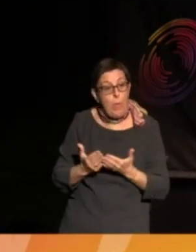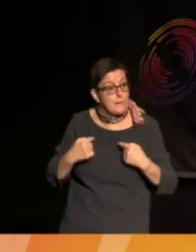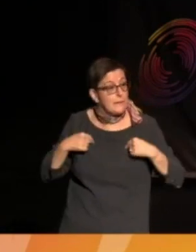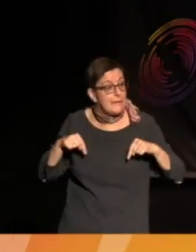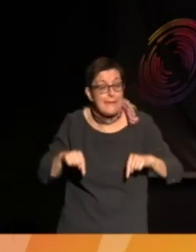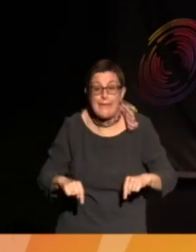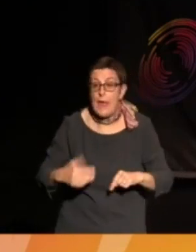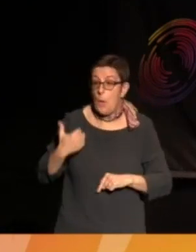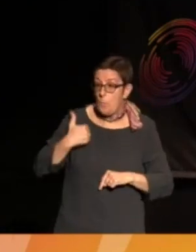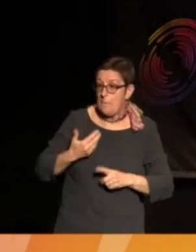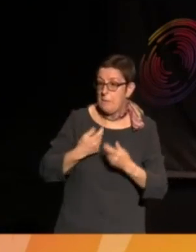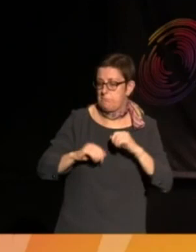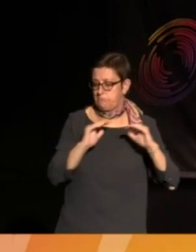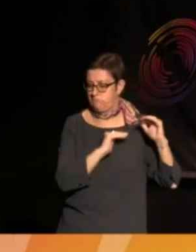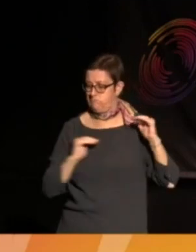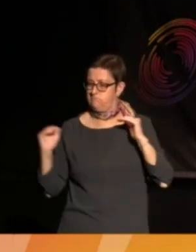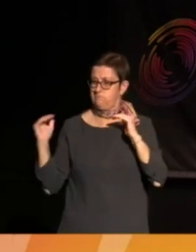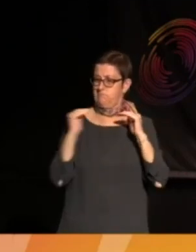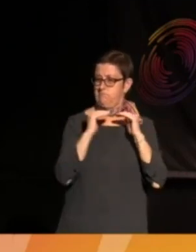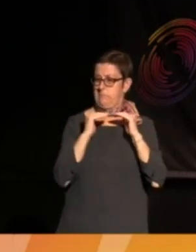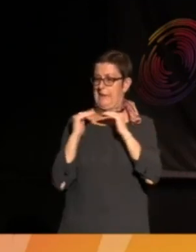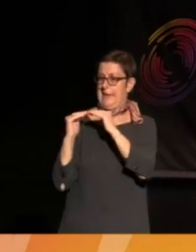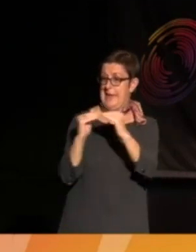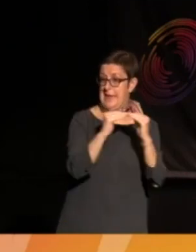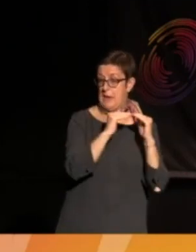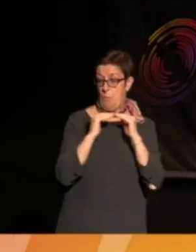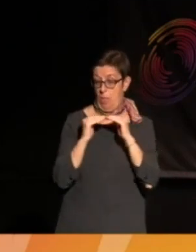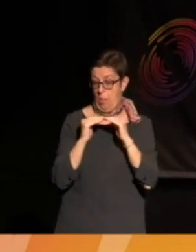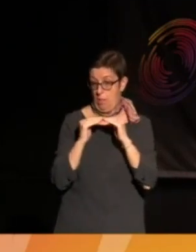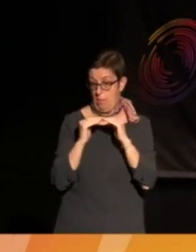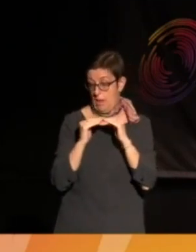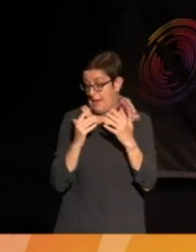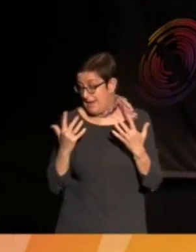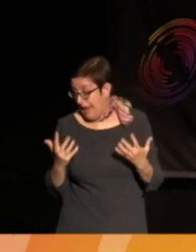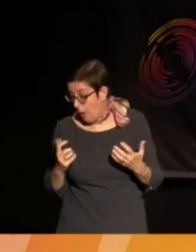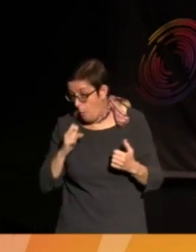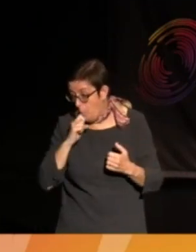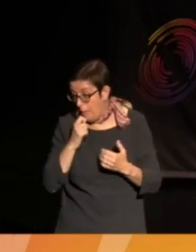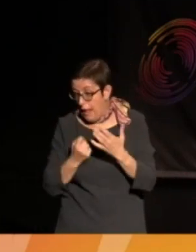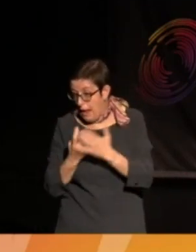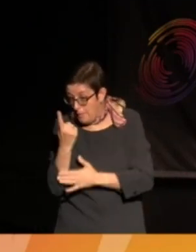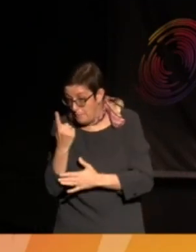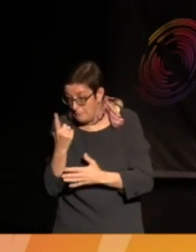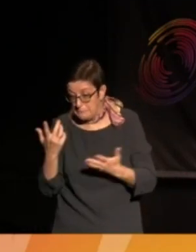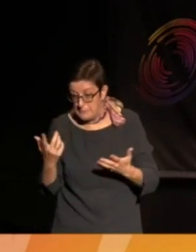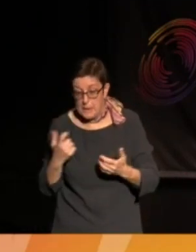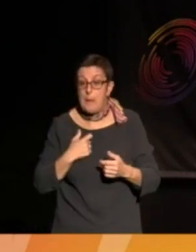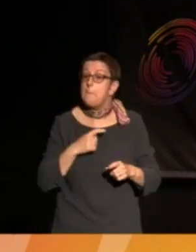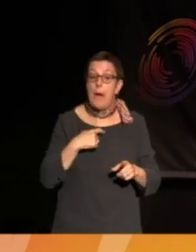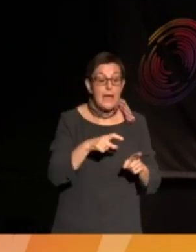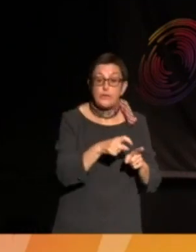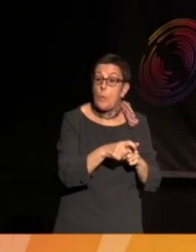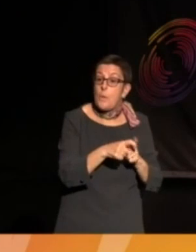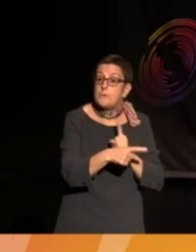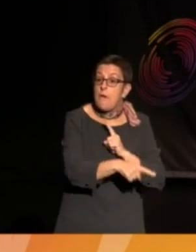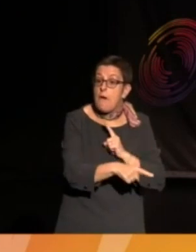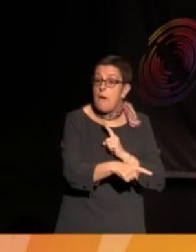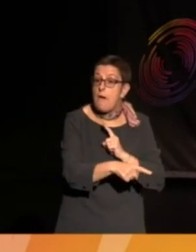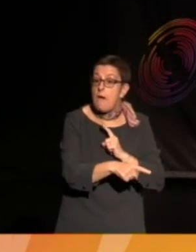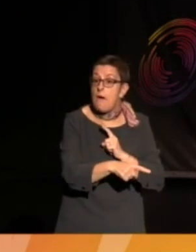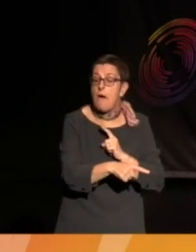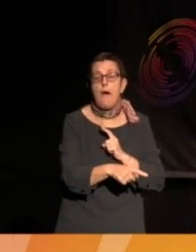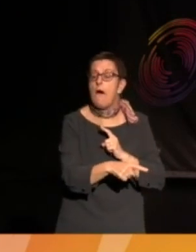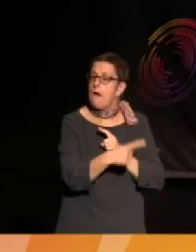to live long enough to ever see it. And, you know, my daughter, who's gay, is never going to see a world without trans and